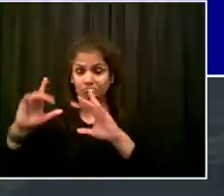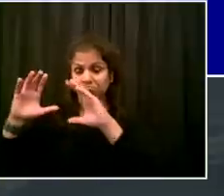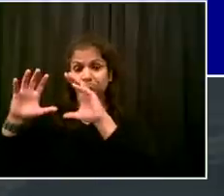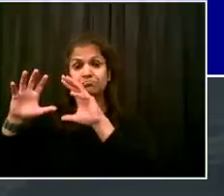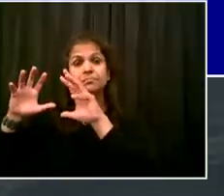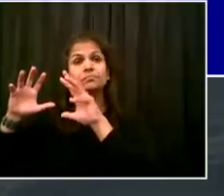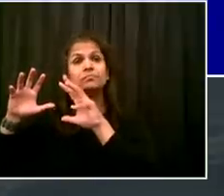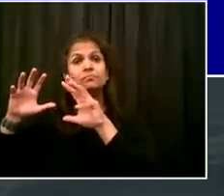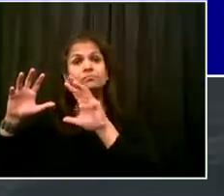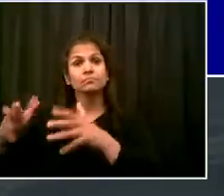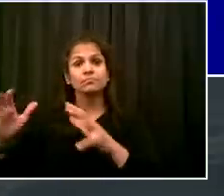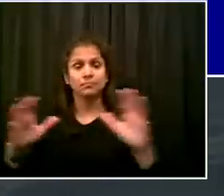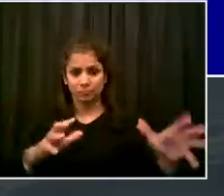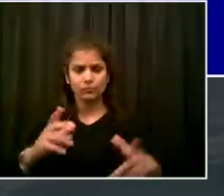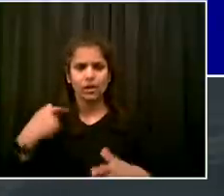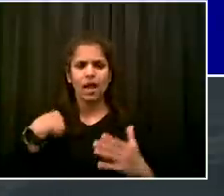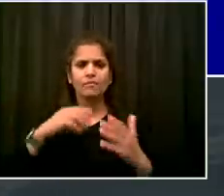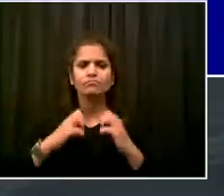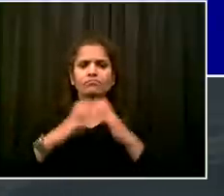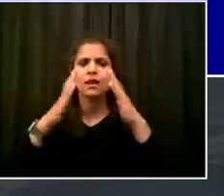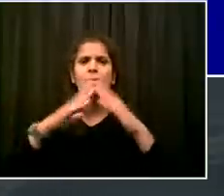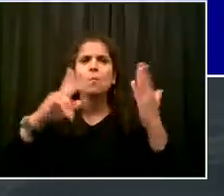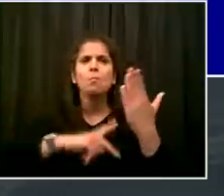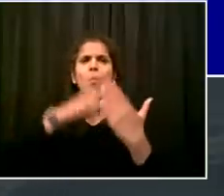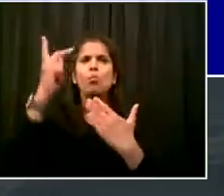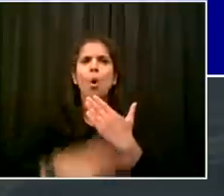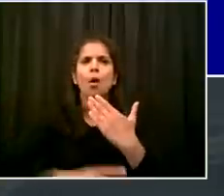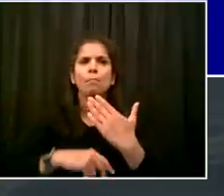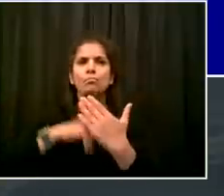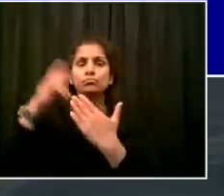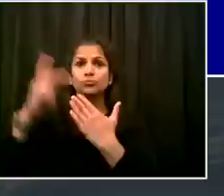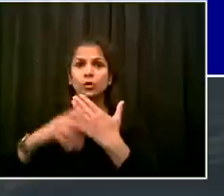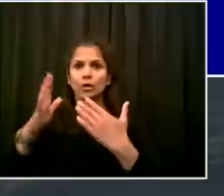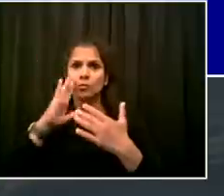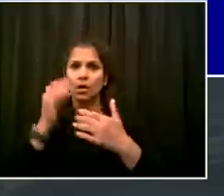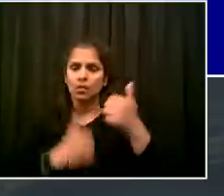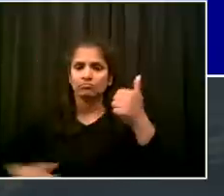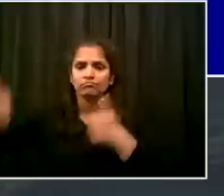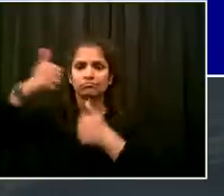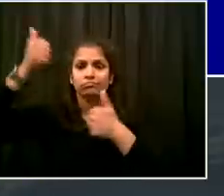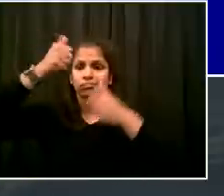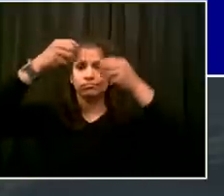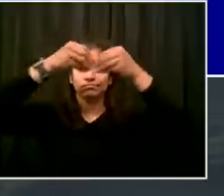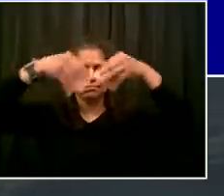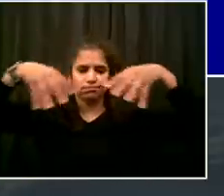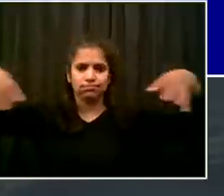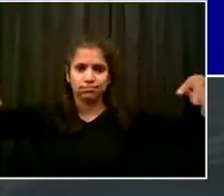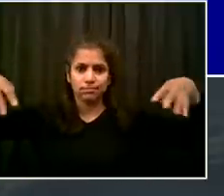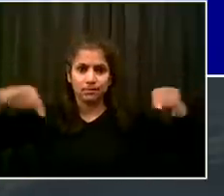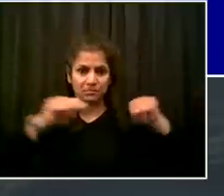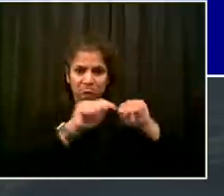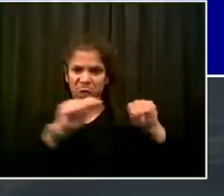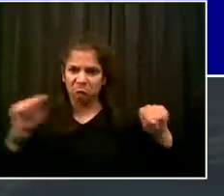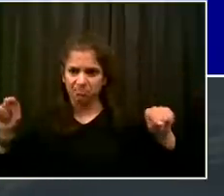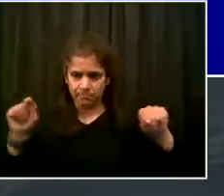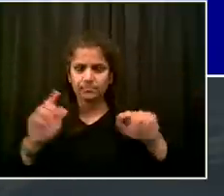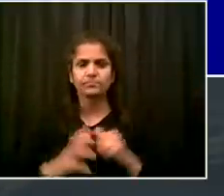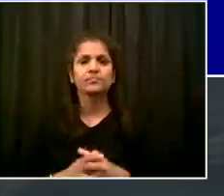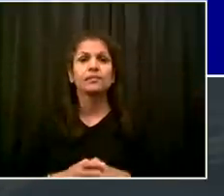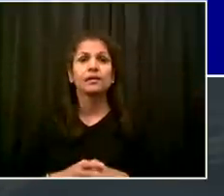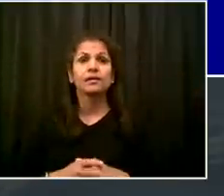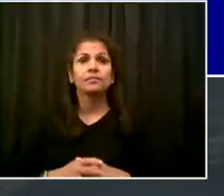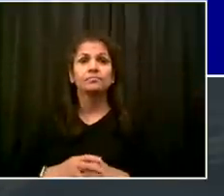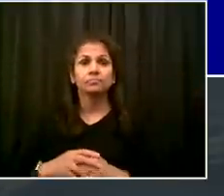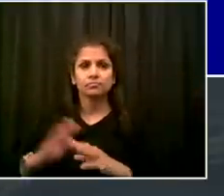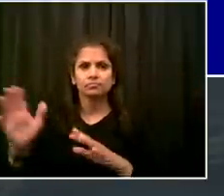And what they are doing means so much to people, not just in terms of the food they deliver, the sustenance, but also the hope that